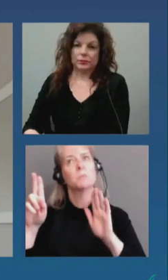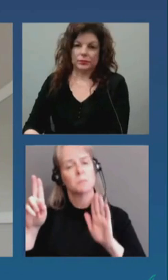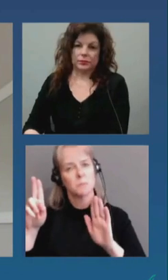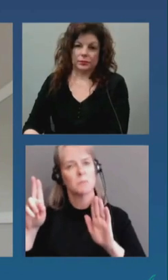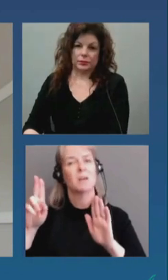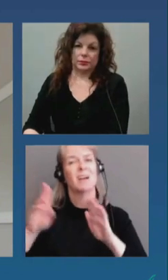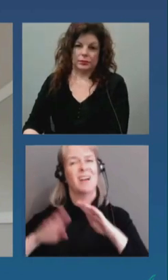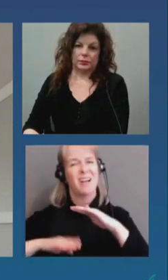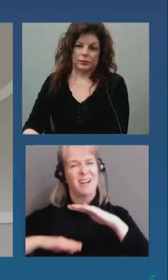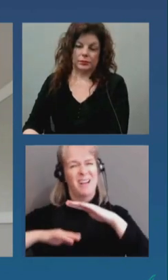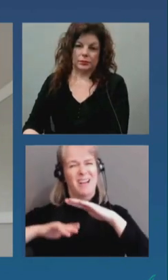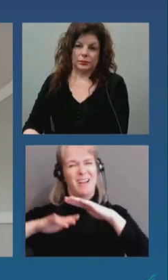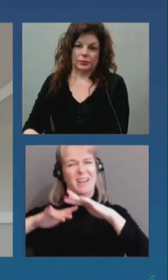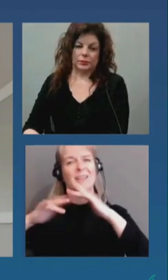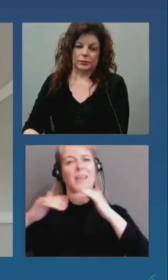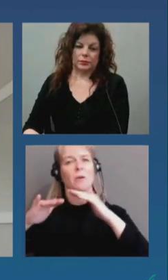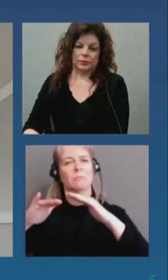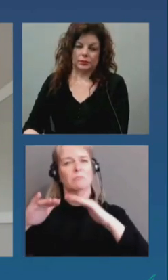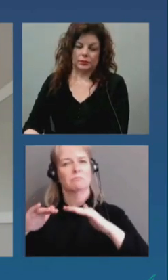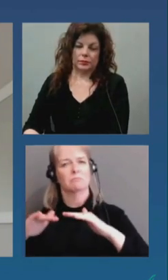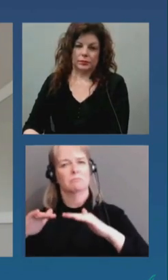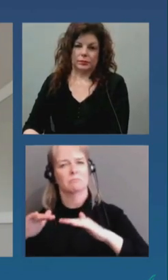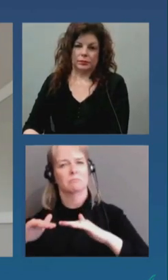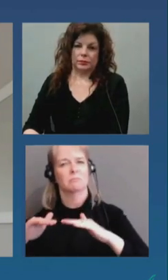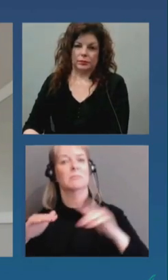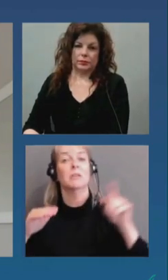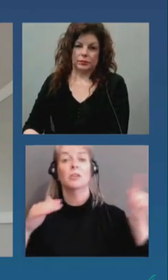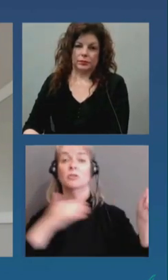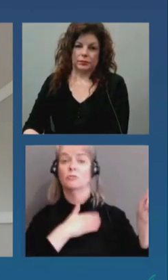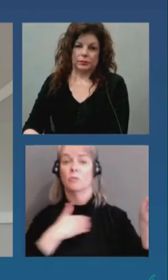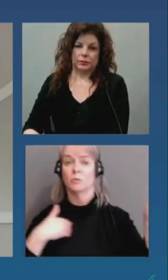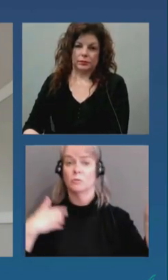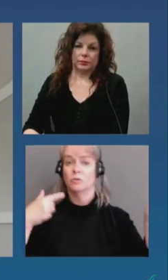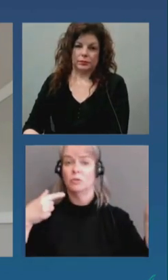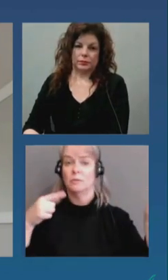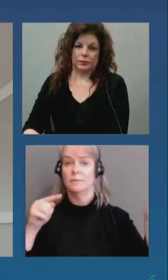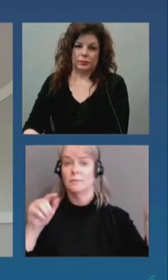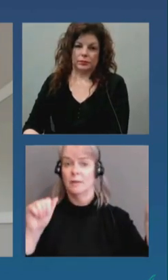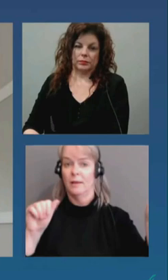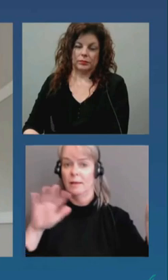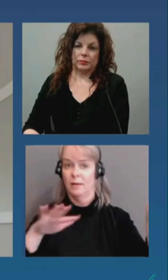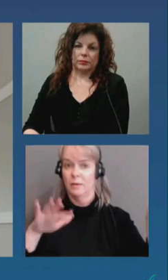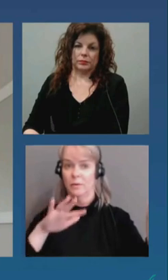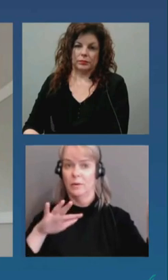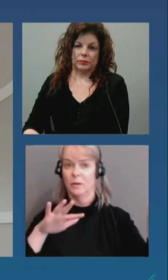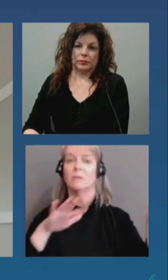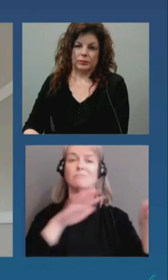taken about 20 people from the gta into ottawa area hospitals